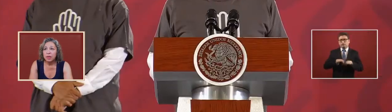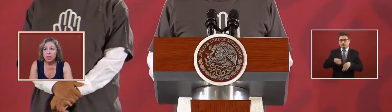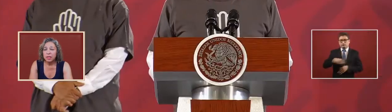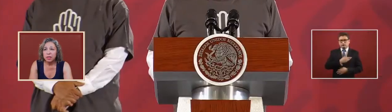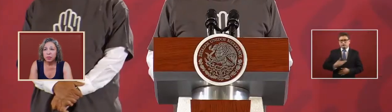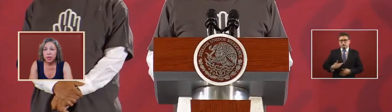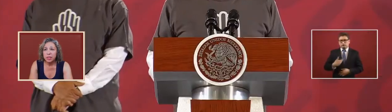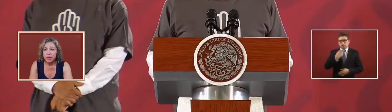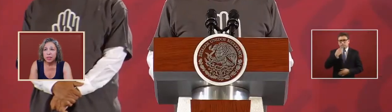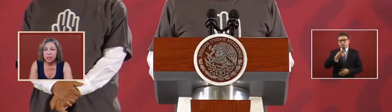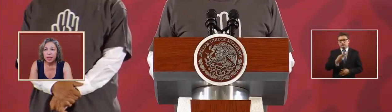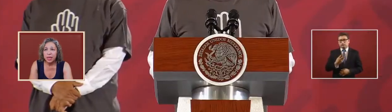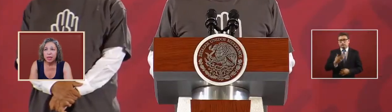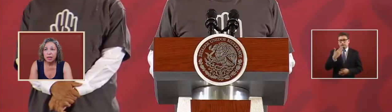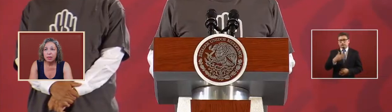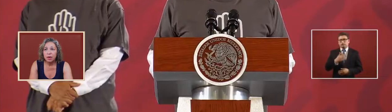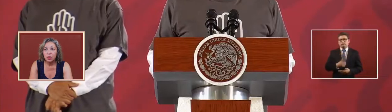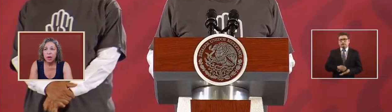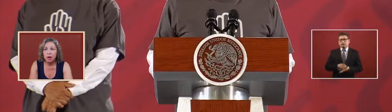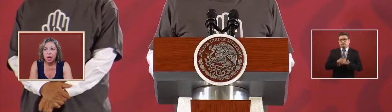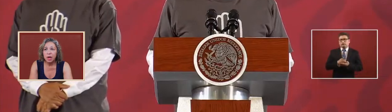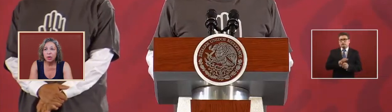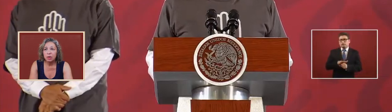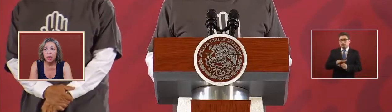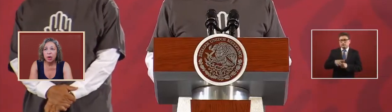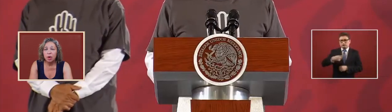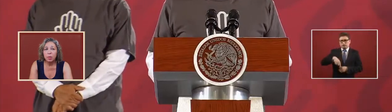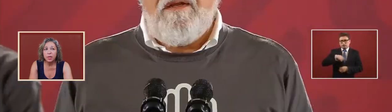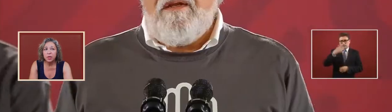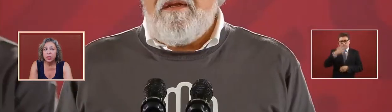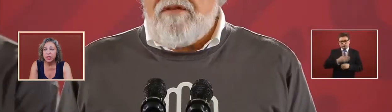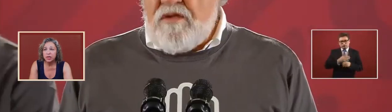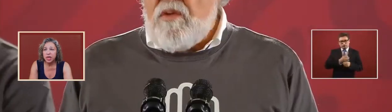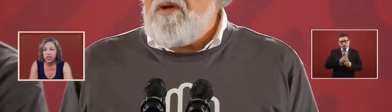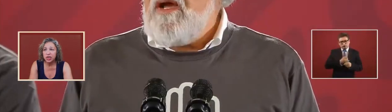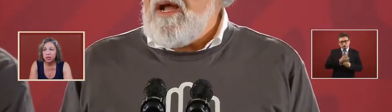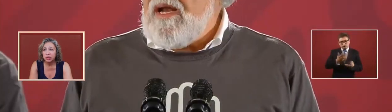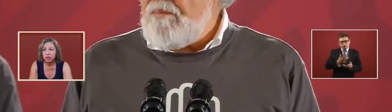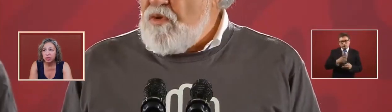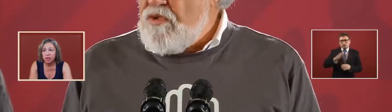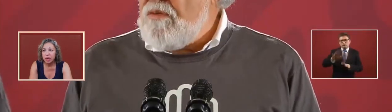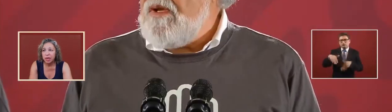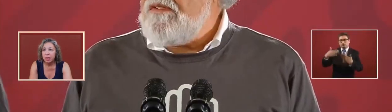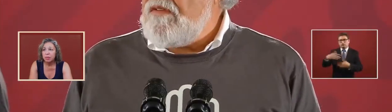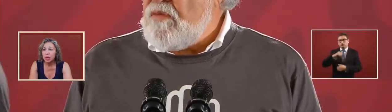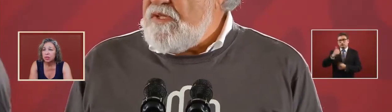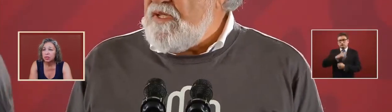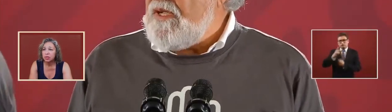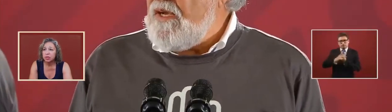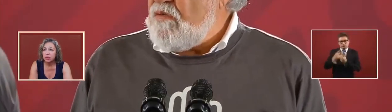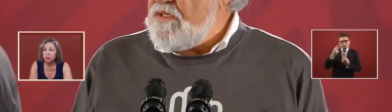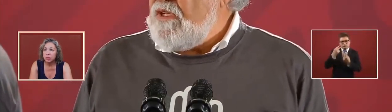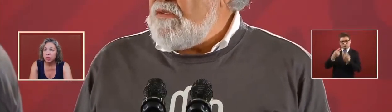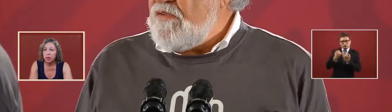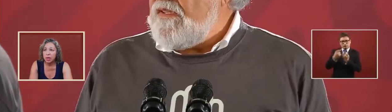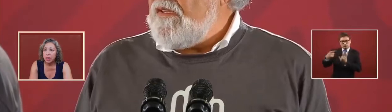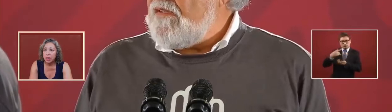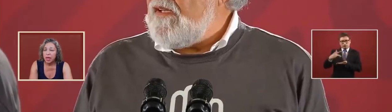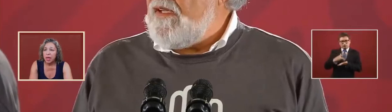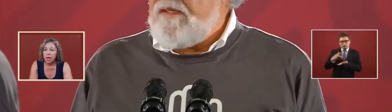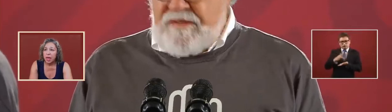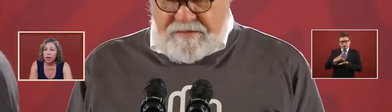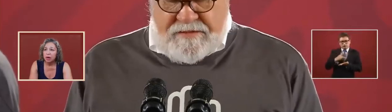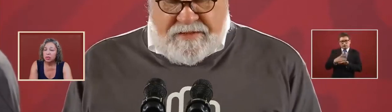one of the things the president said that we are not only open to international scrutiny but also to the support